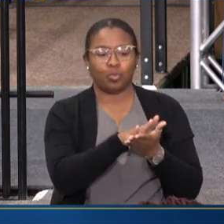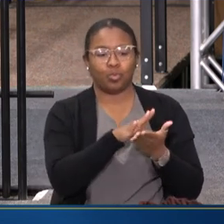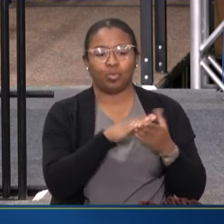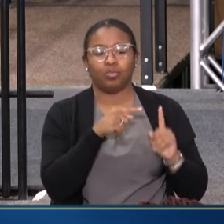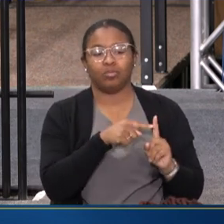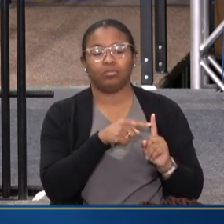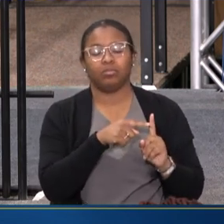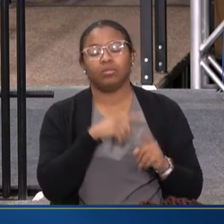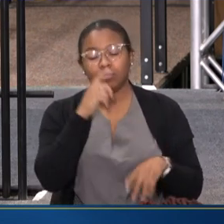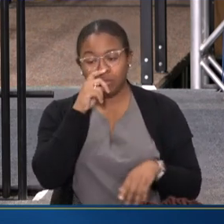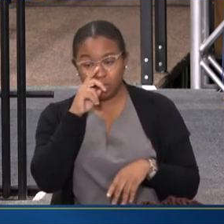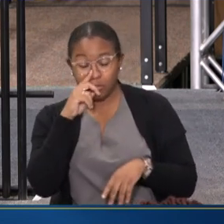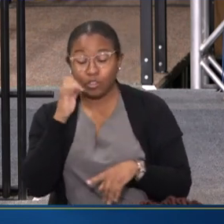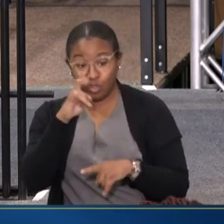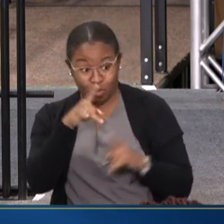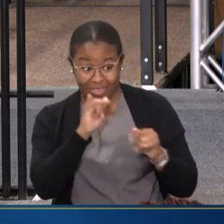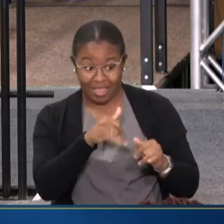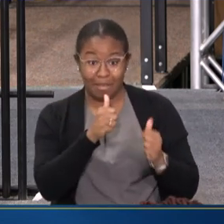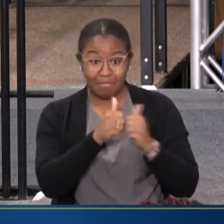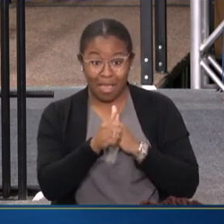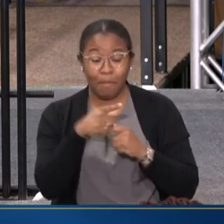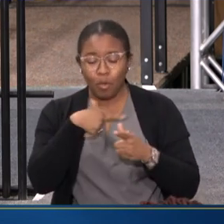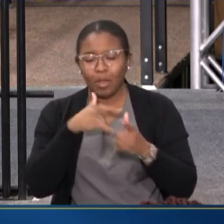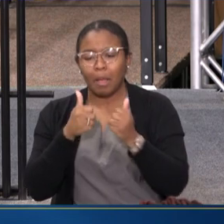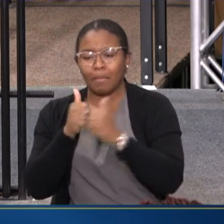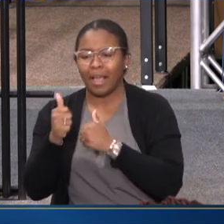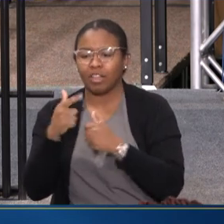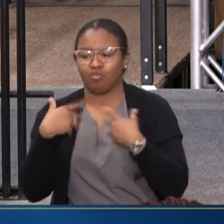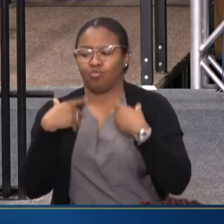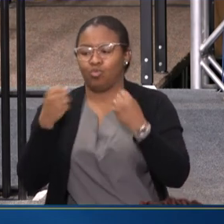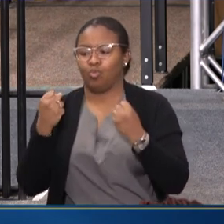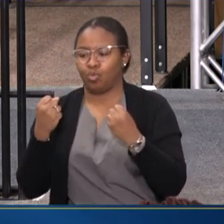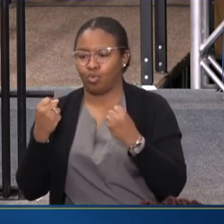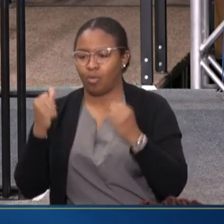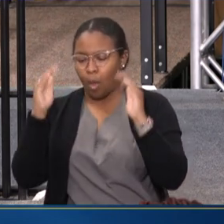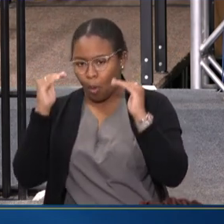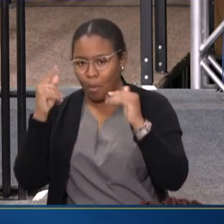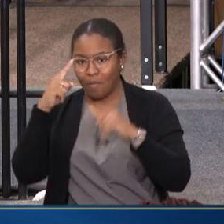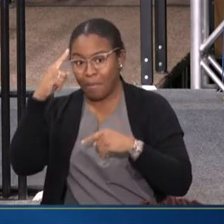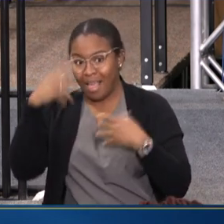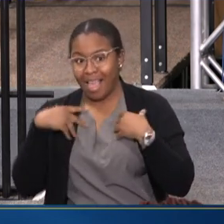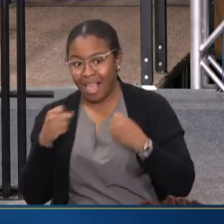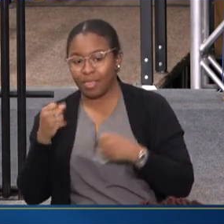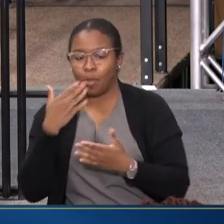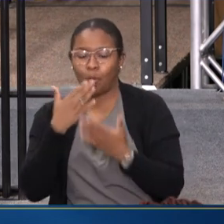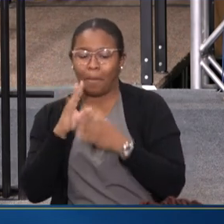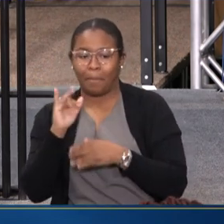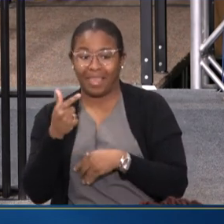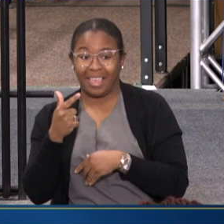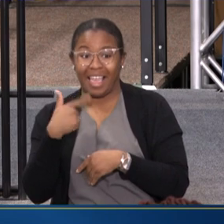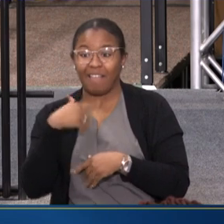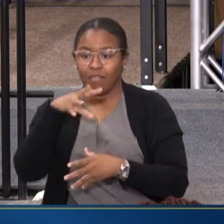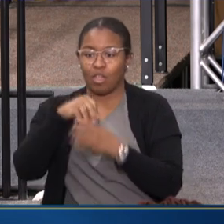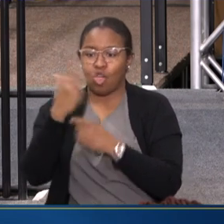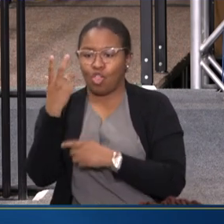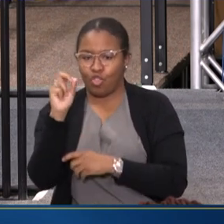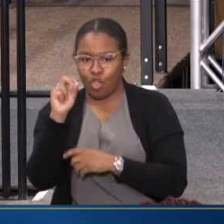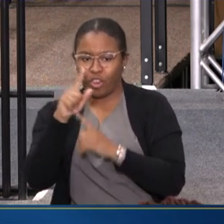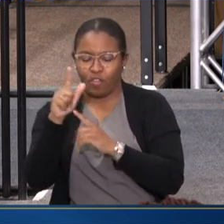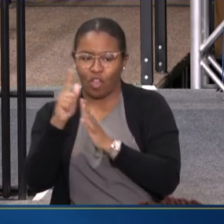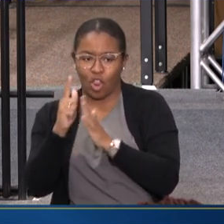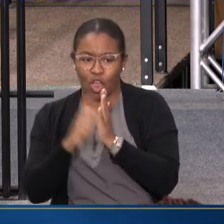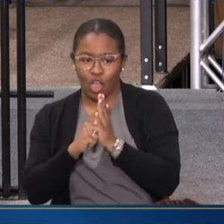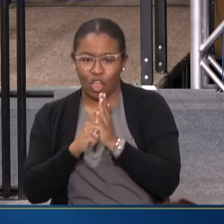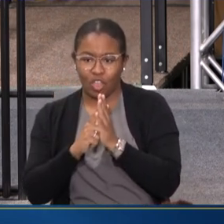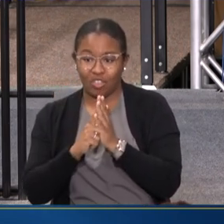IN ADDITION TO THAT, WE PASSED THE RESTORING HOPE FOR MENTAL HEALTH, AND WELL-BEING ACT. HAD 30 BILLS IN IT. PASSED THE